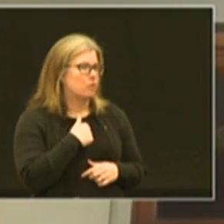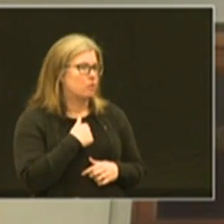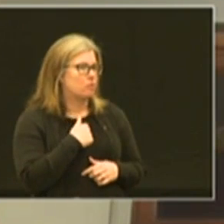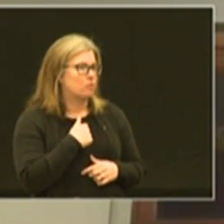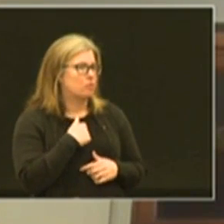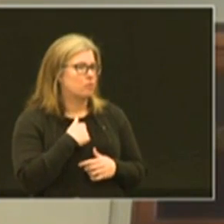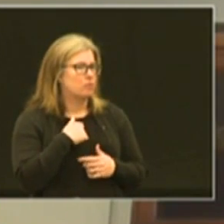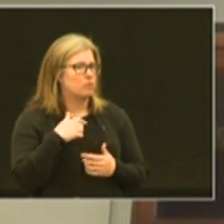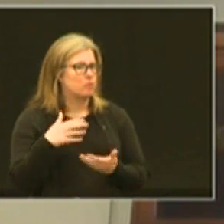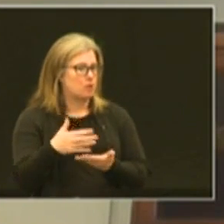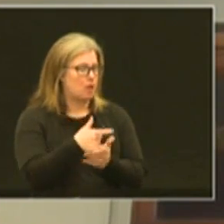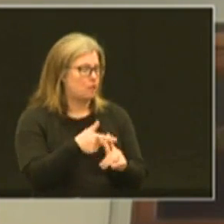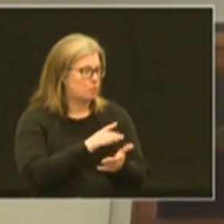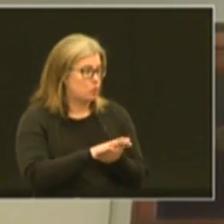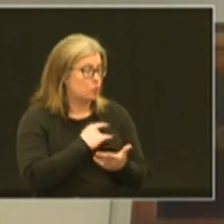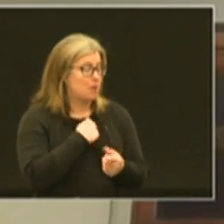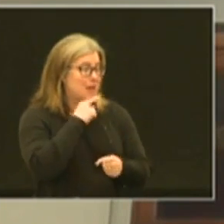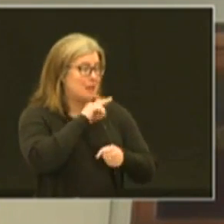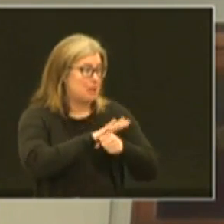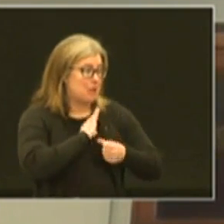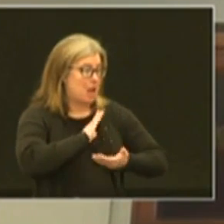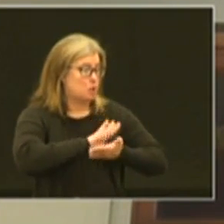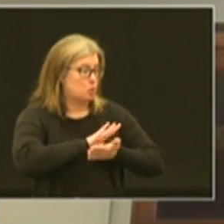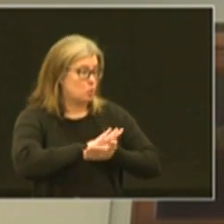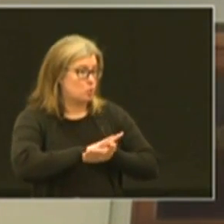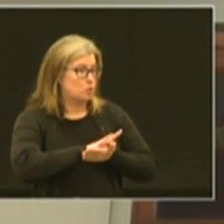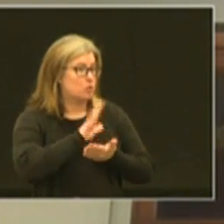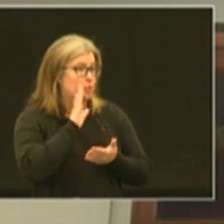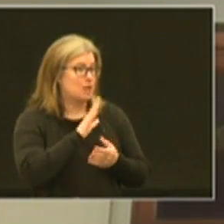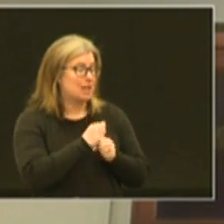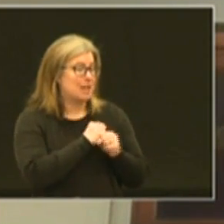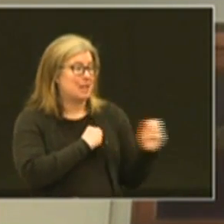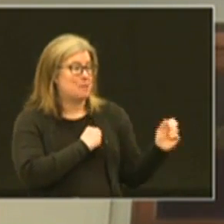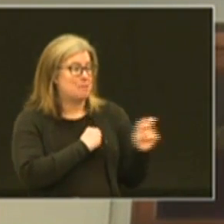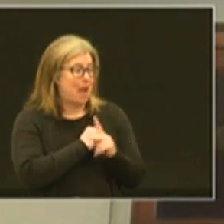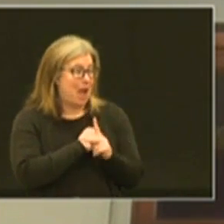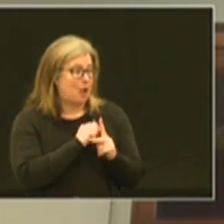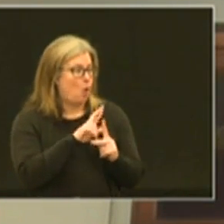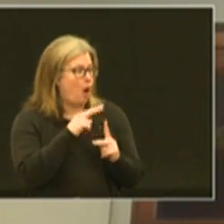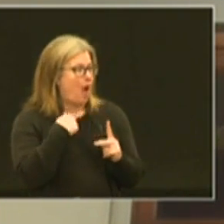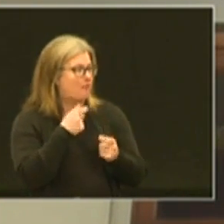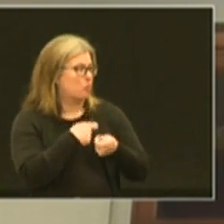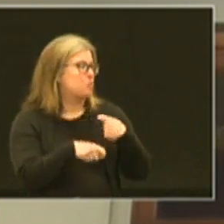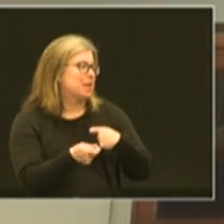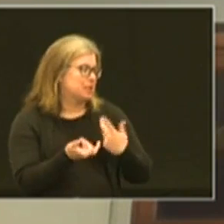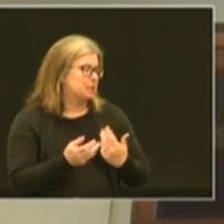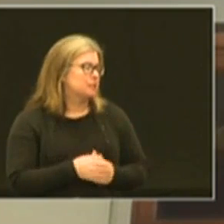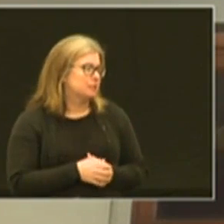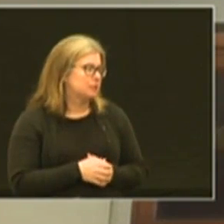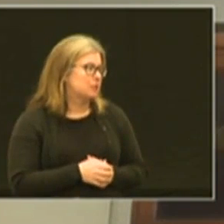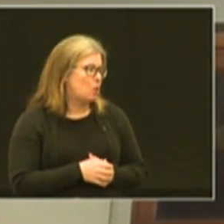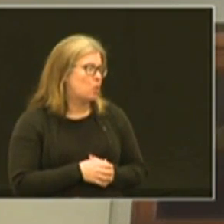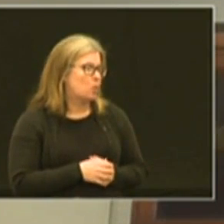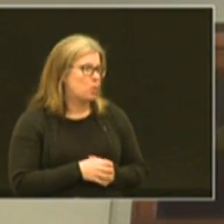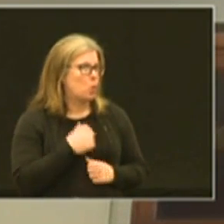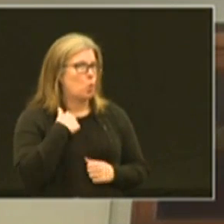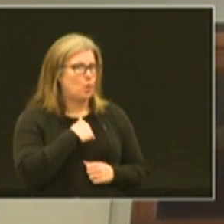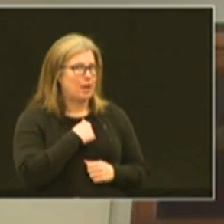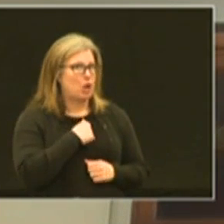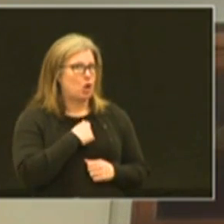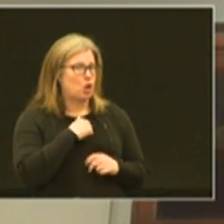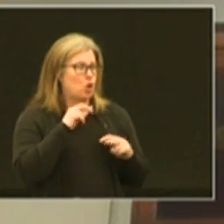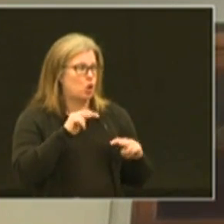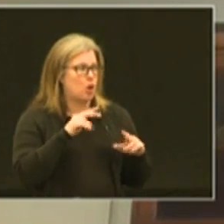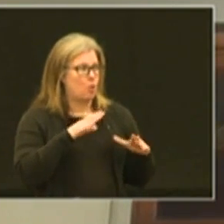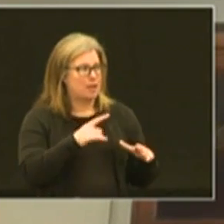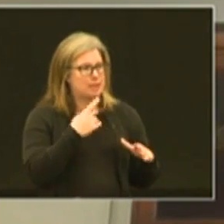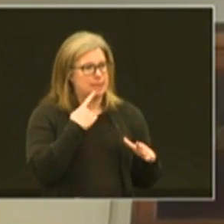schools we made a commitment that our schools would get these back or have them replaced and so we are looking at